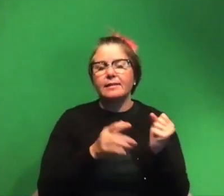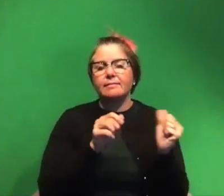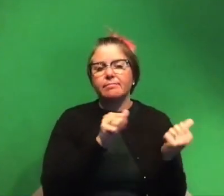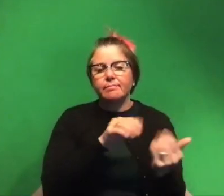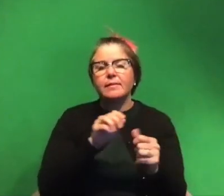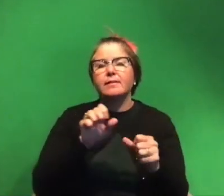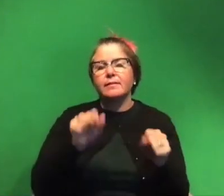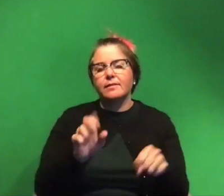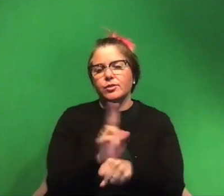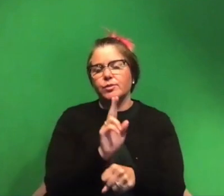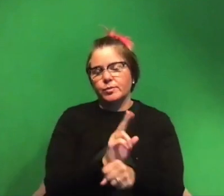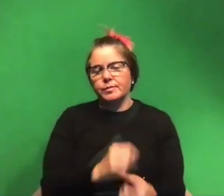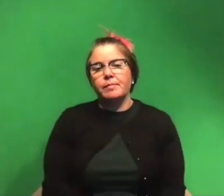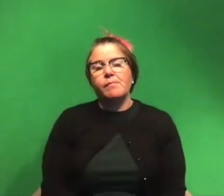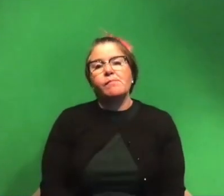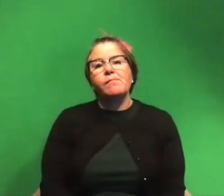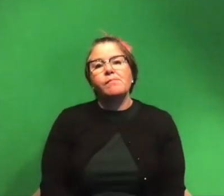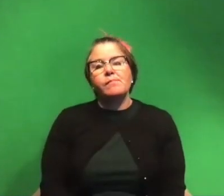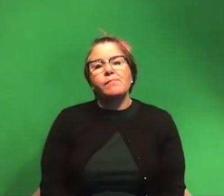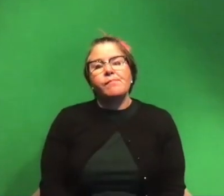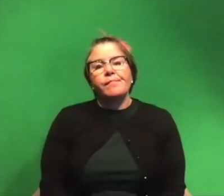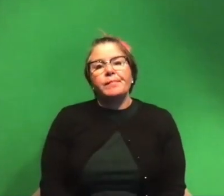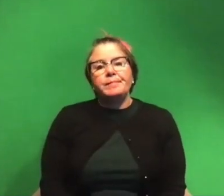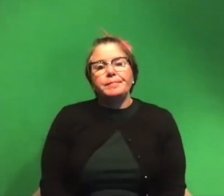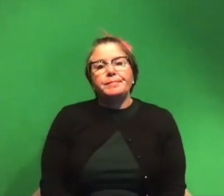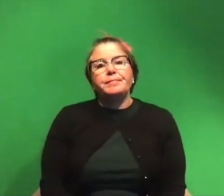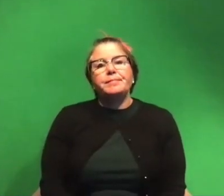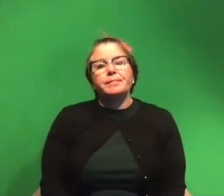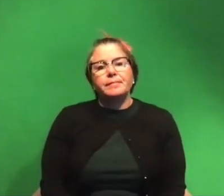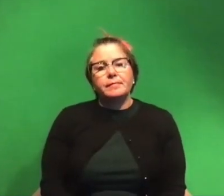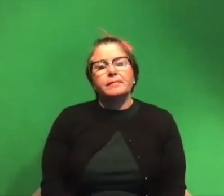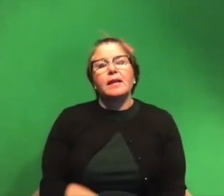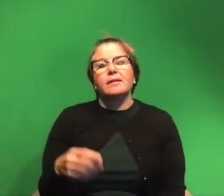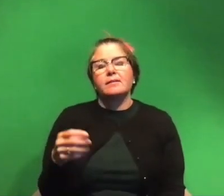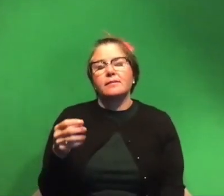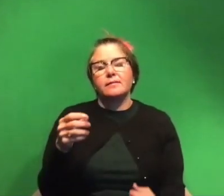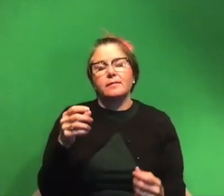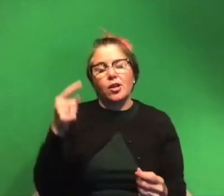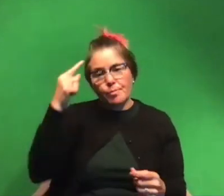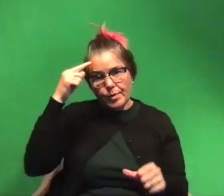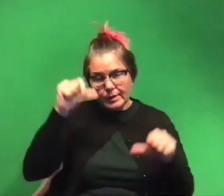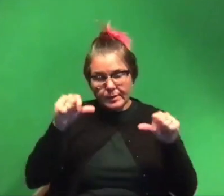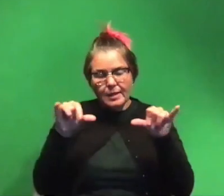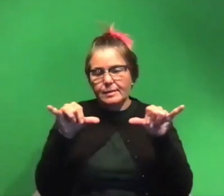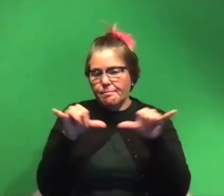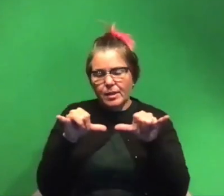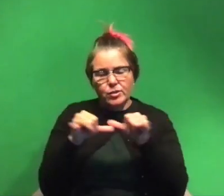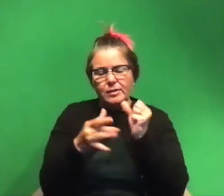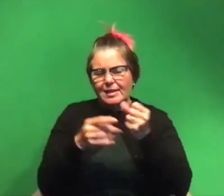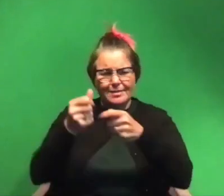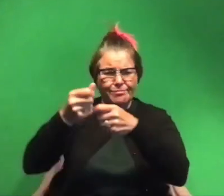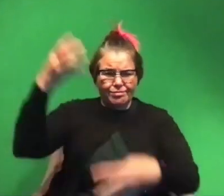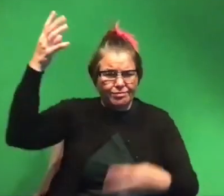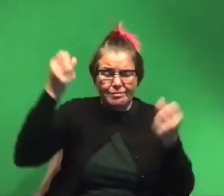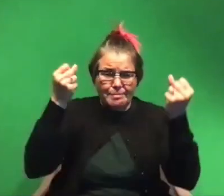employ to do that and i think that really comes from the barrage of neuroscience uh measuring techniques that exist right now so right at